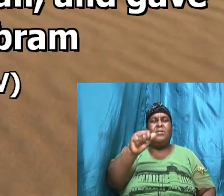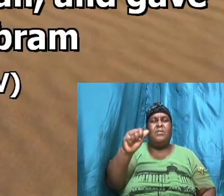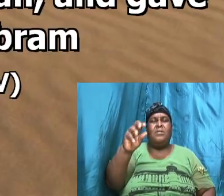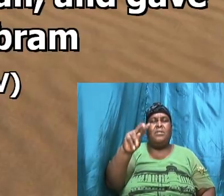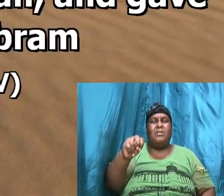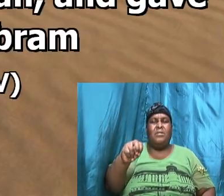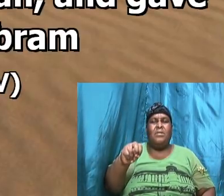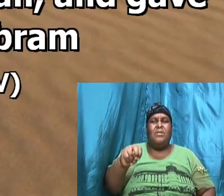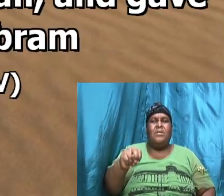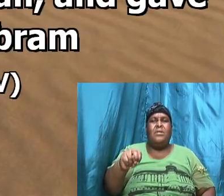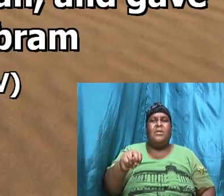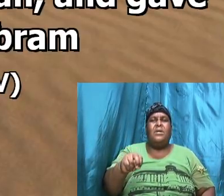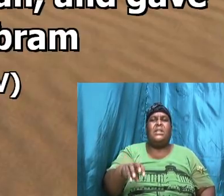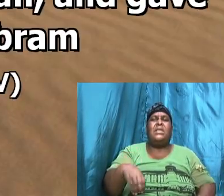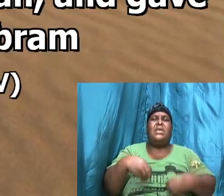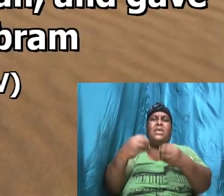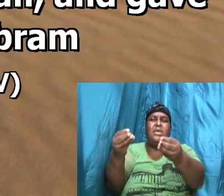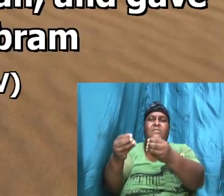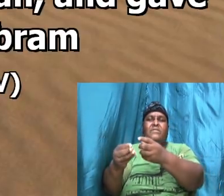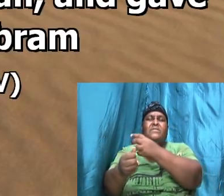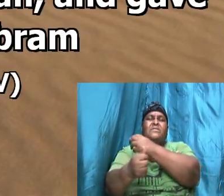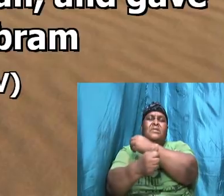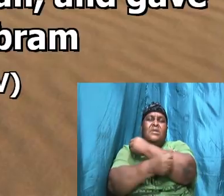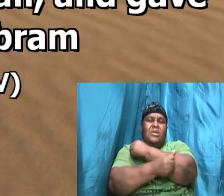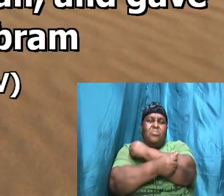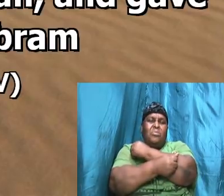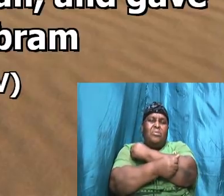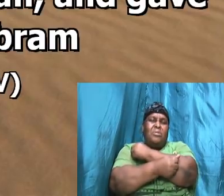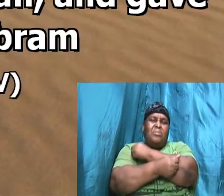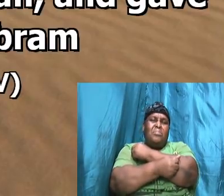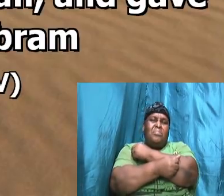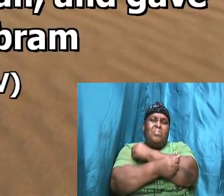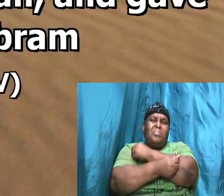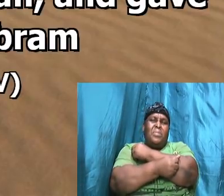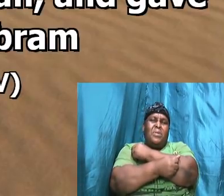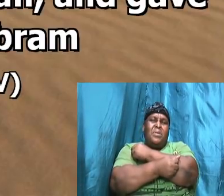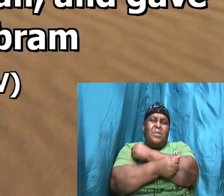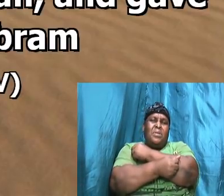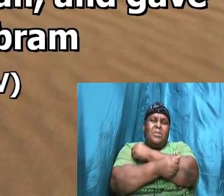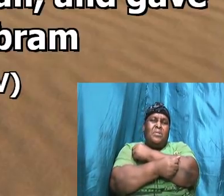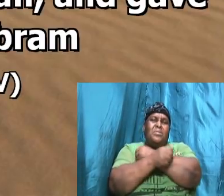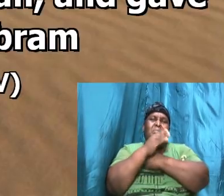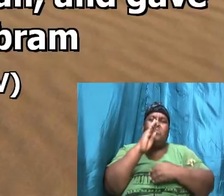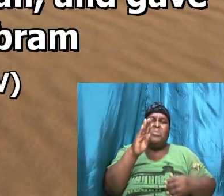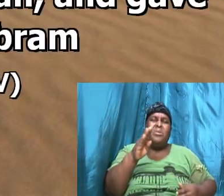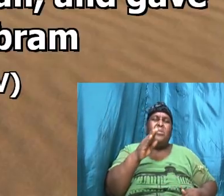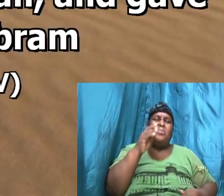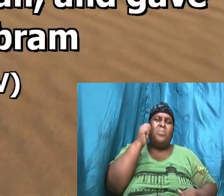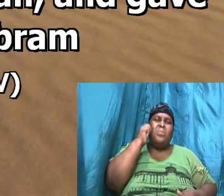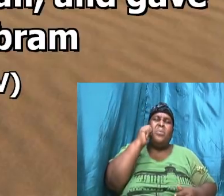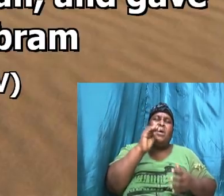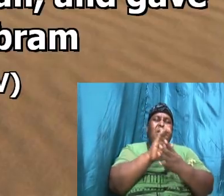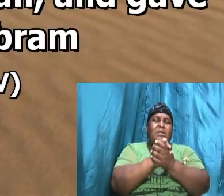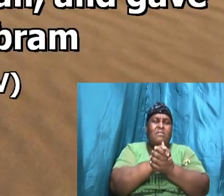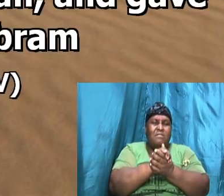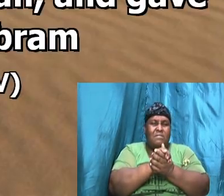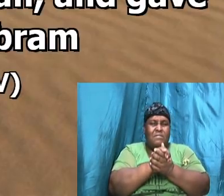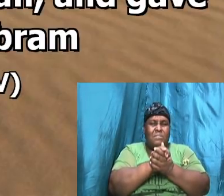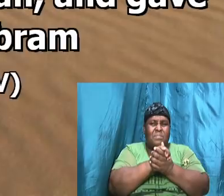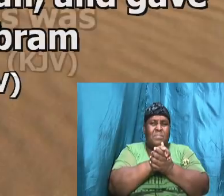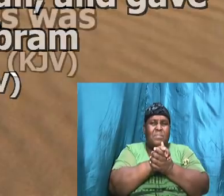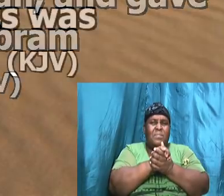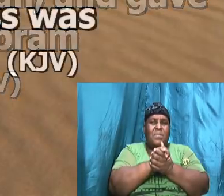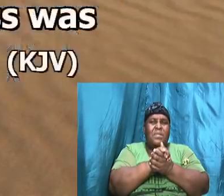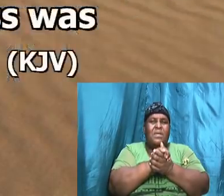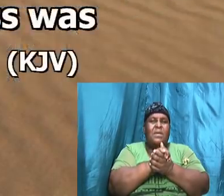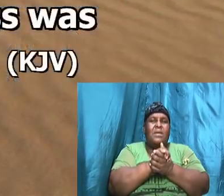husband and Abraham to Abraham to be his wife and